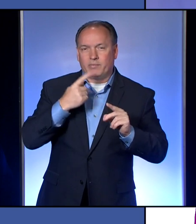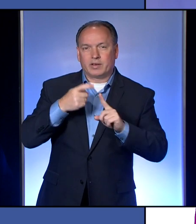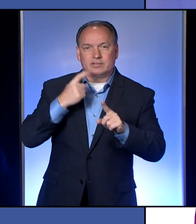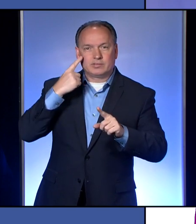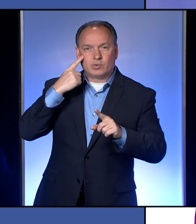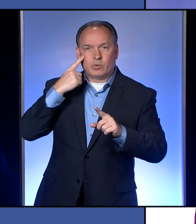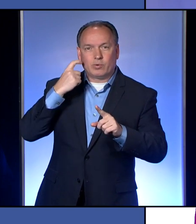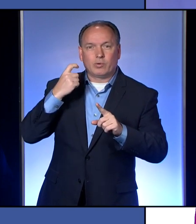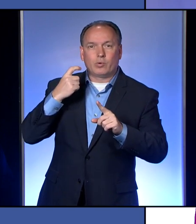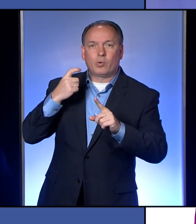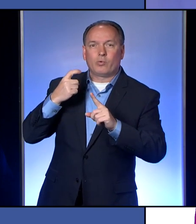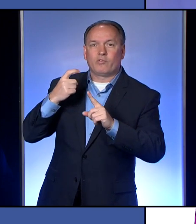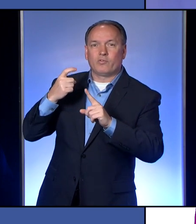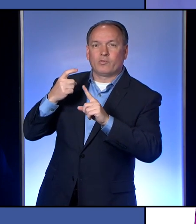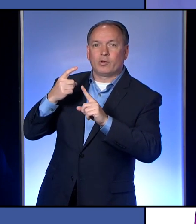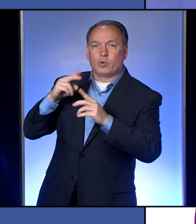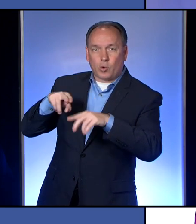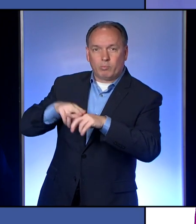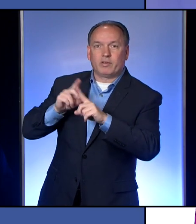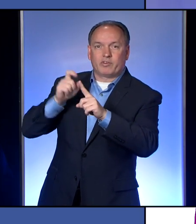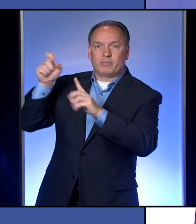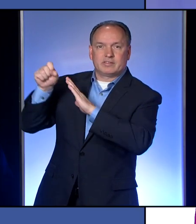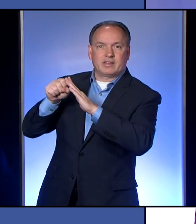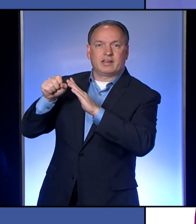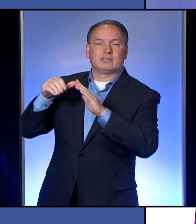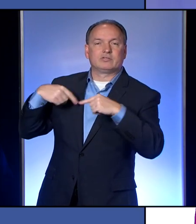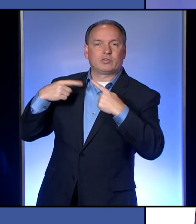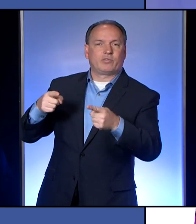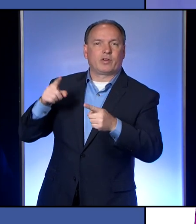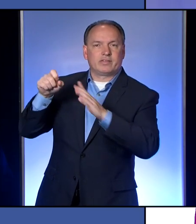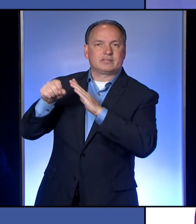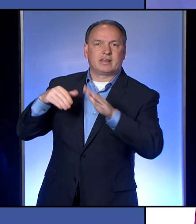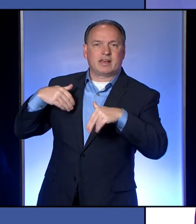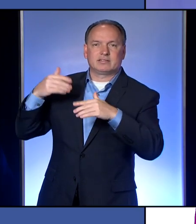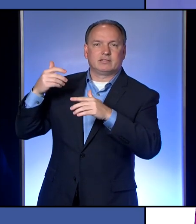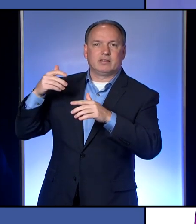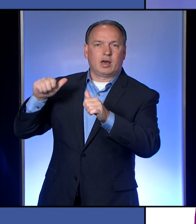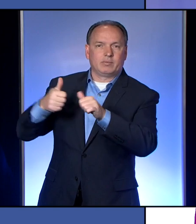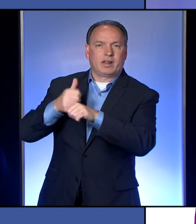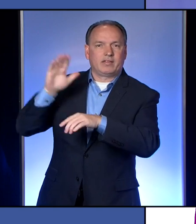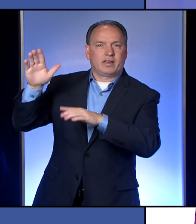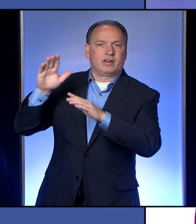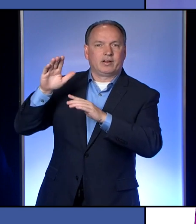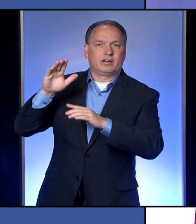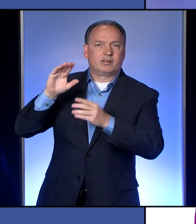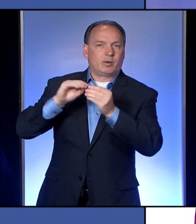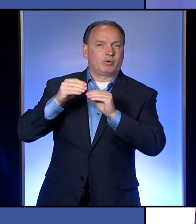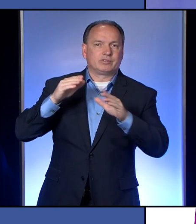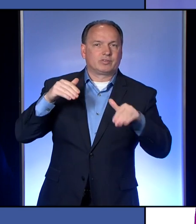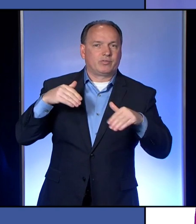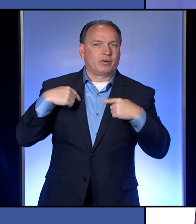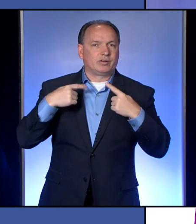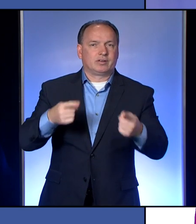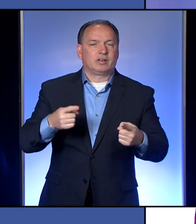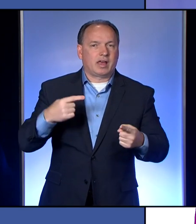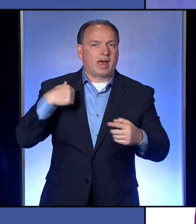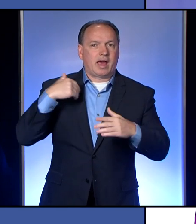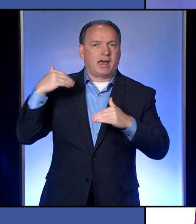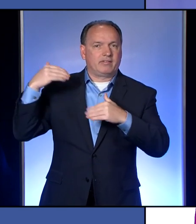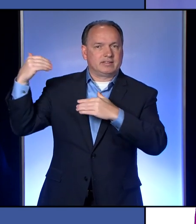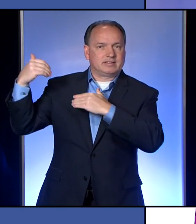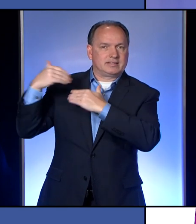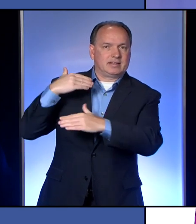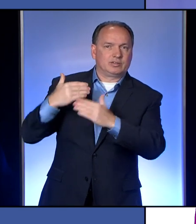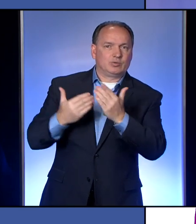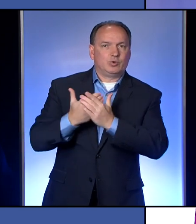state and the state for some reason has not updated their site and their numbers and even haven't sent new numbers to us